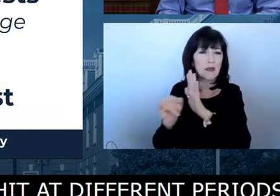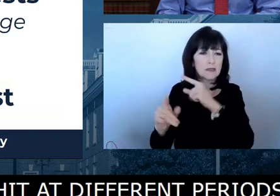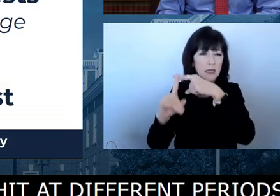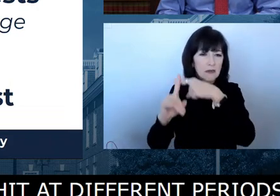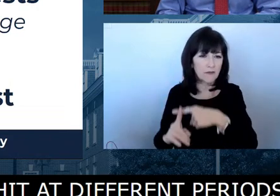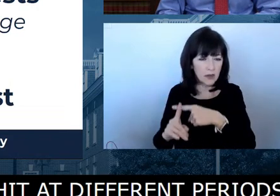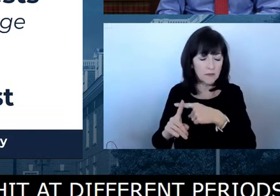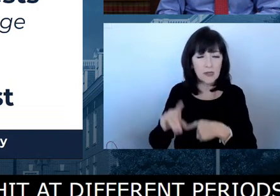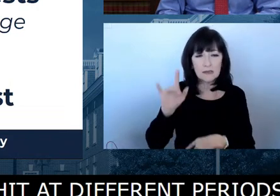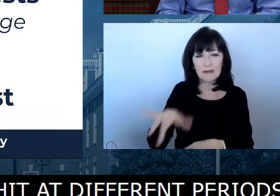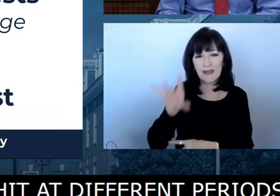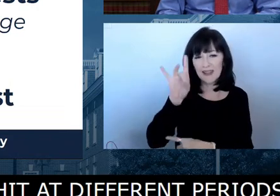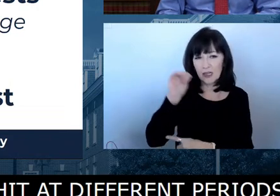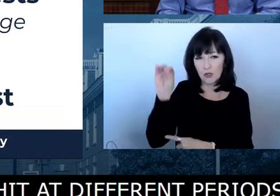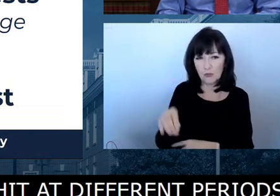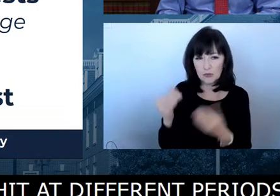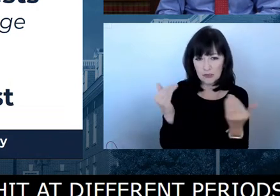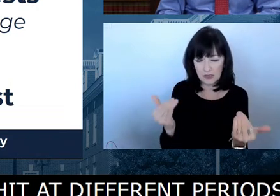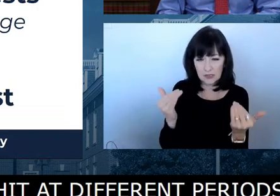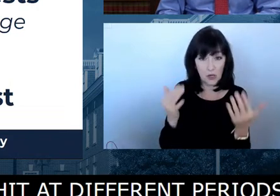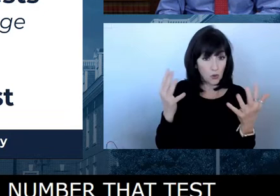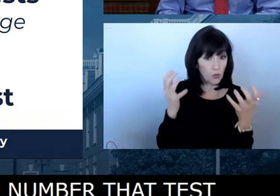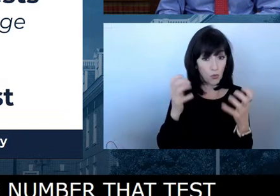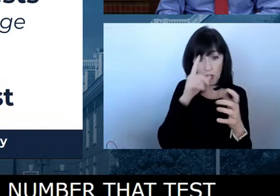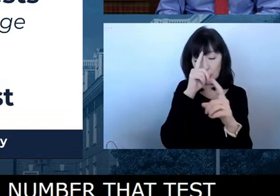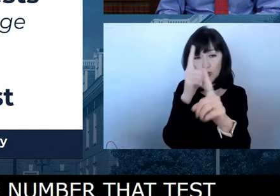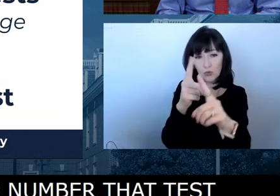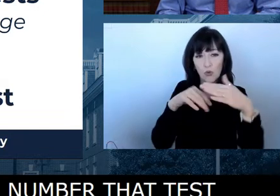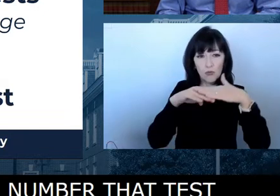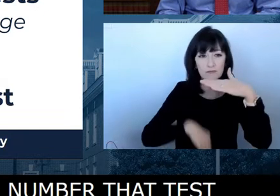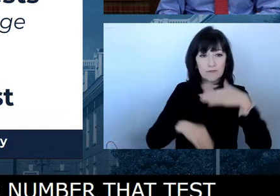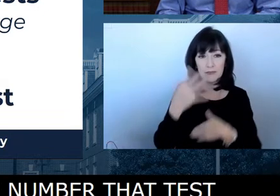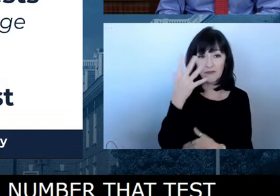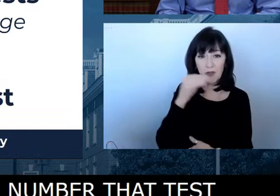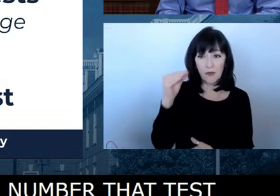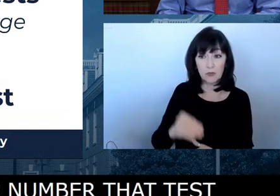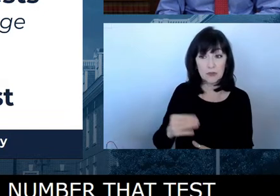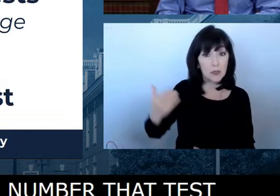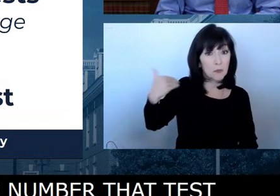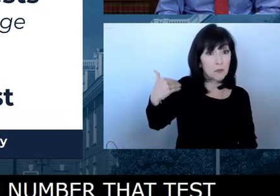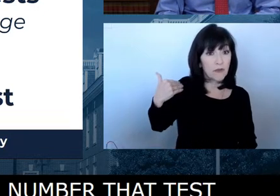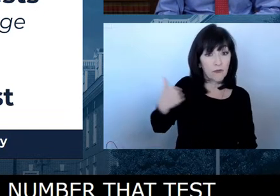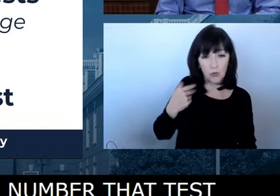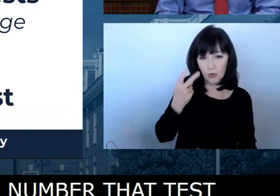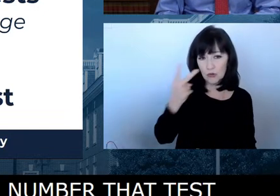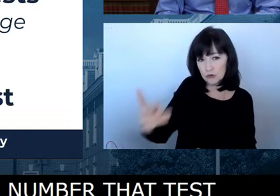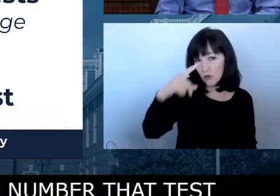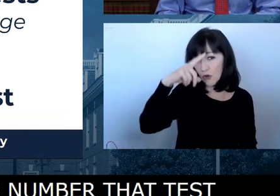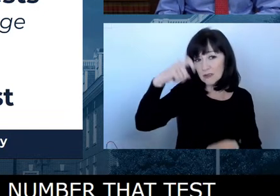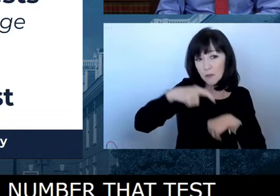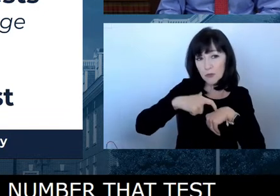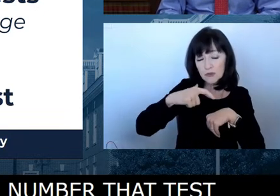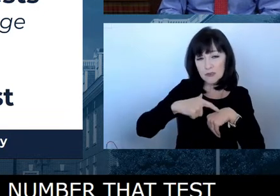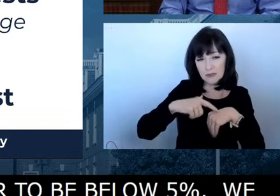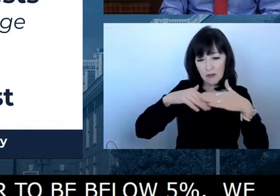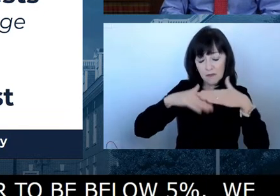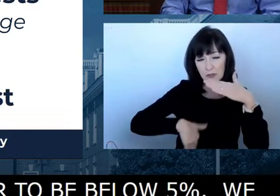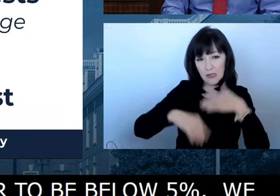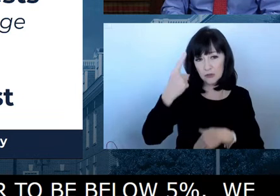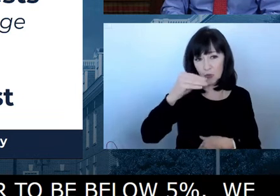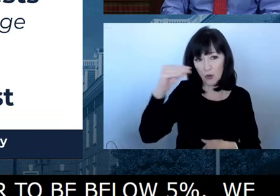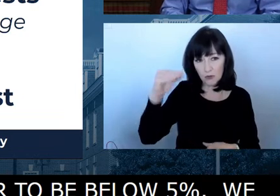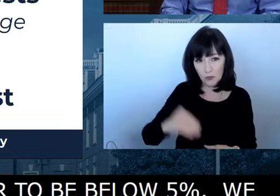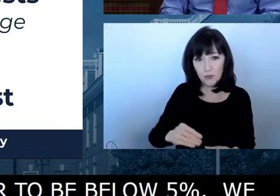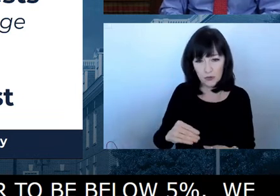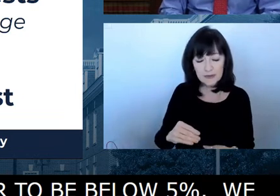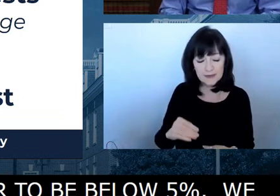5%. We've been there before. We've been as low as 1% or less in the summertime, the warmer months and